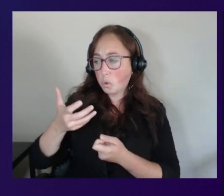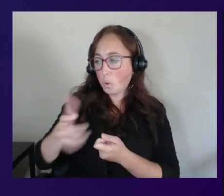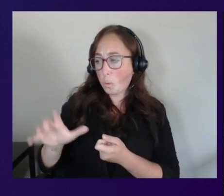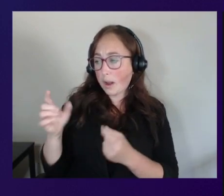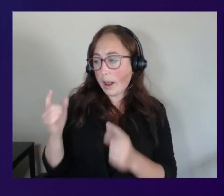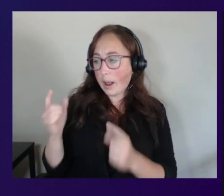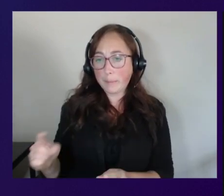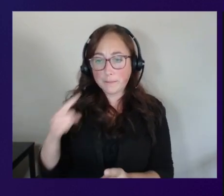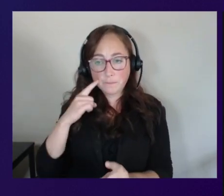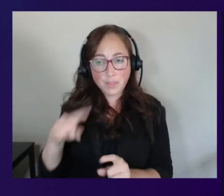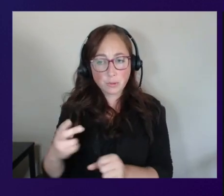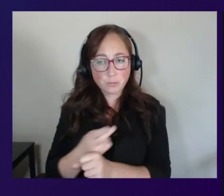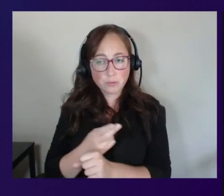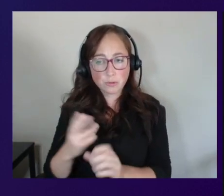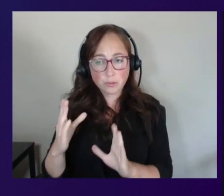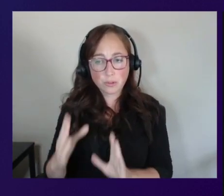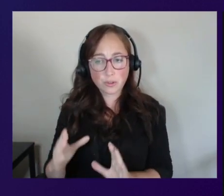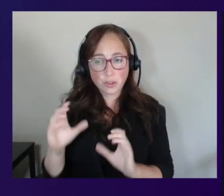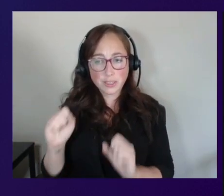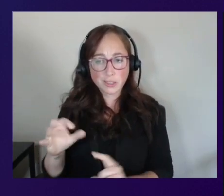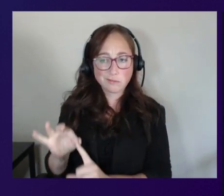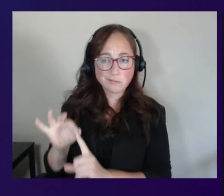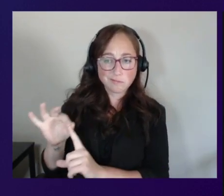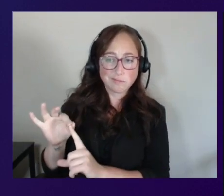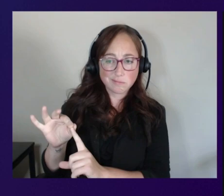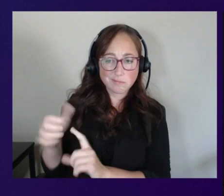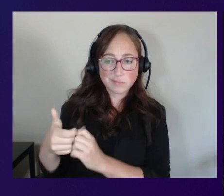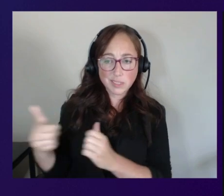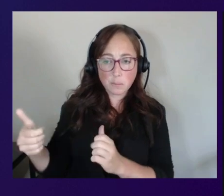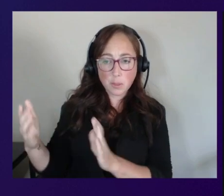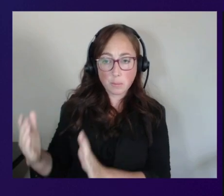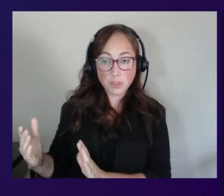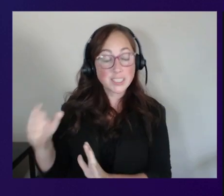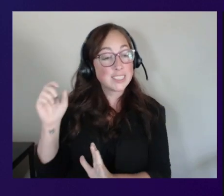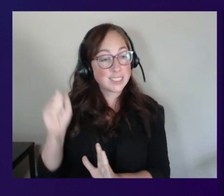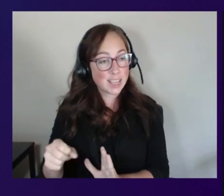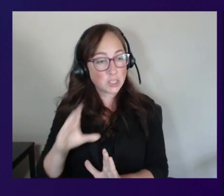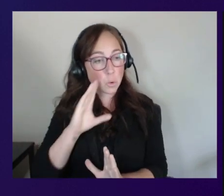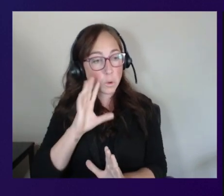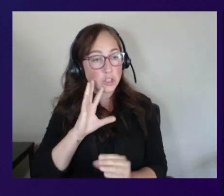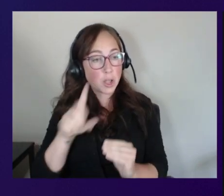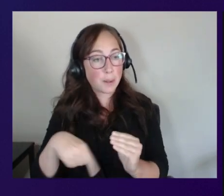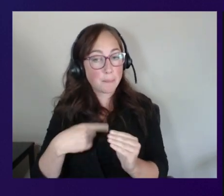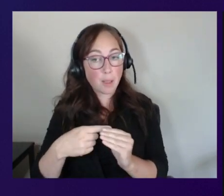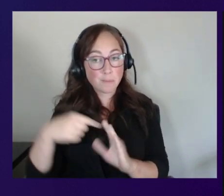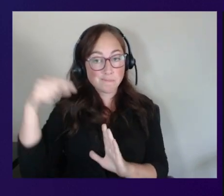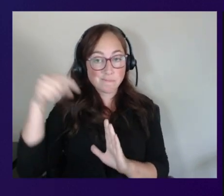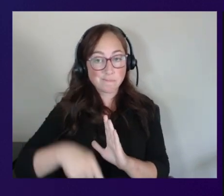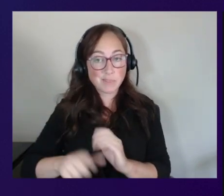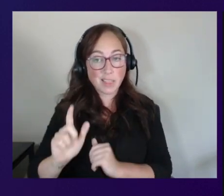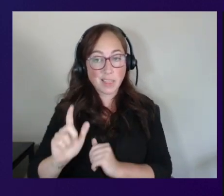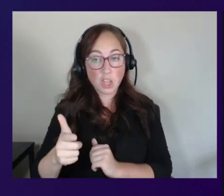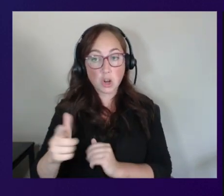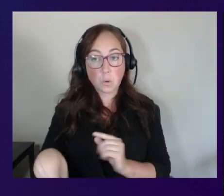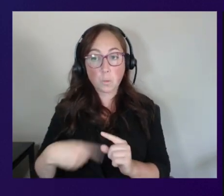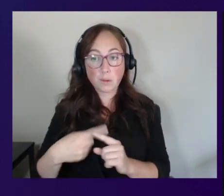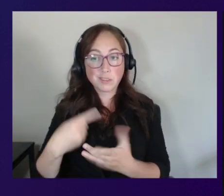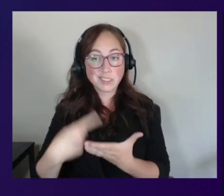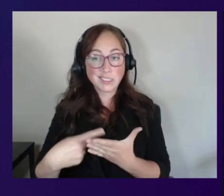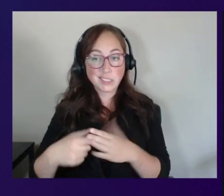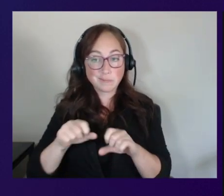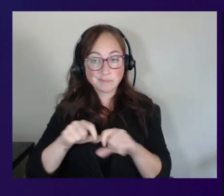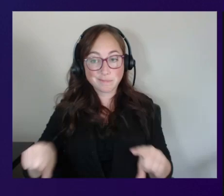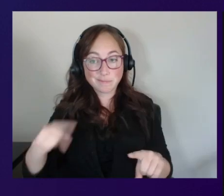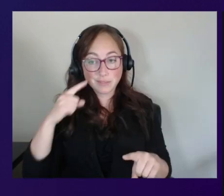is there a way to do that yeah i'm glad you brought that up and it's something we'll talk about a little bit more when we're going through the deployment of the solution but you could